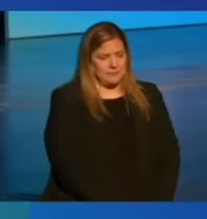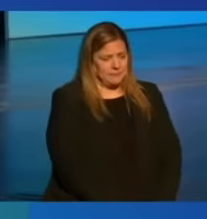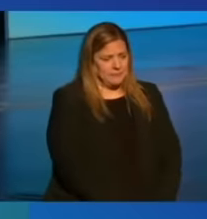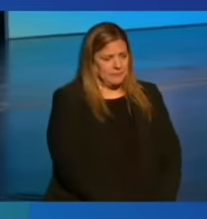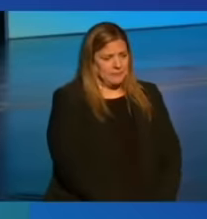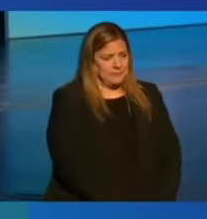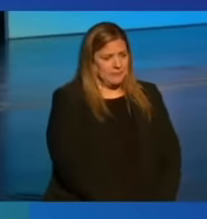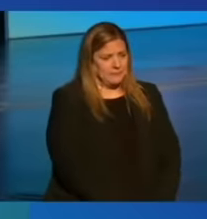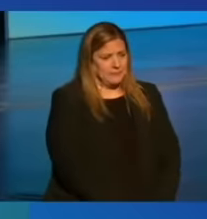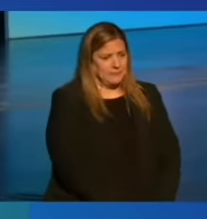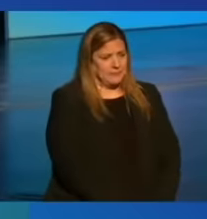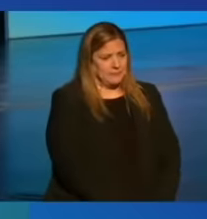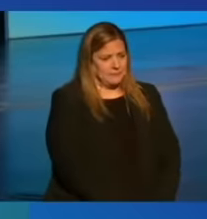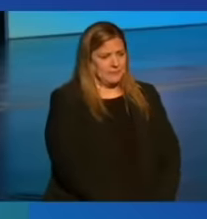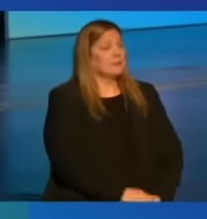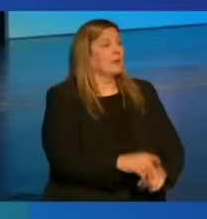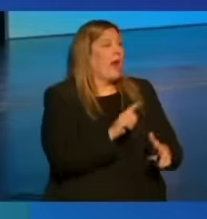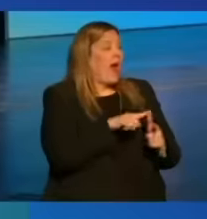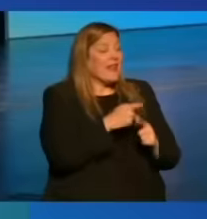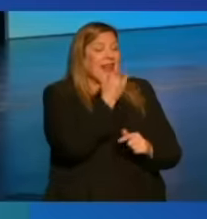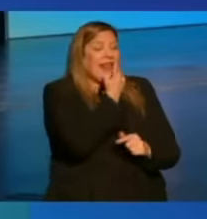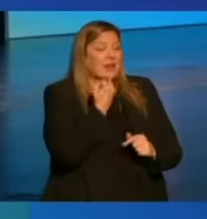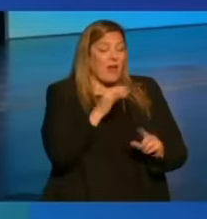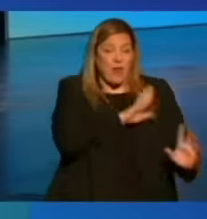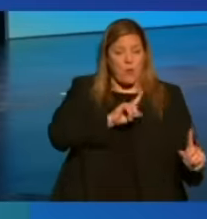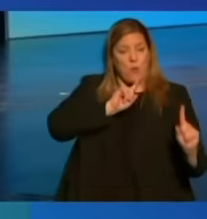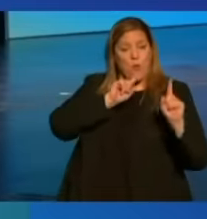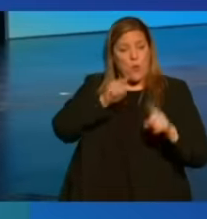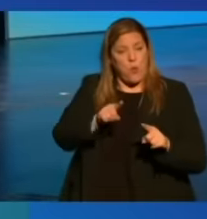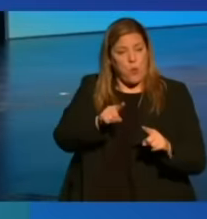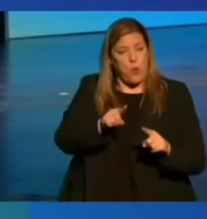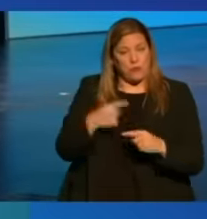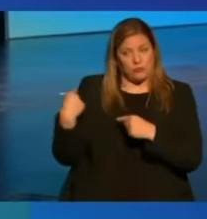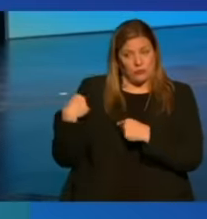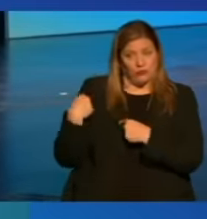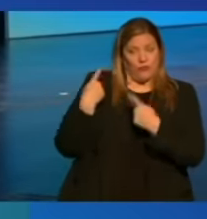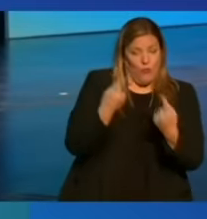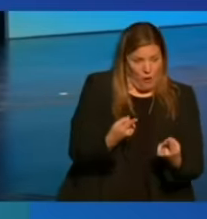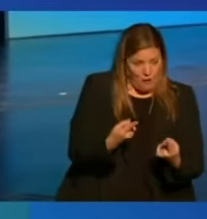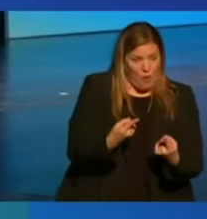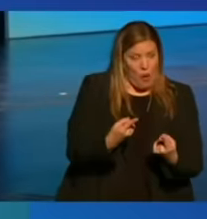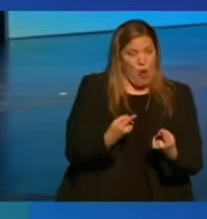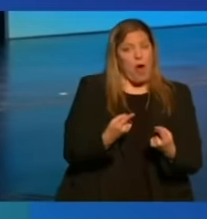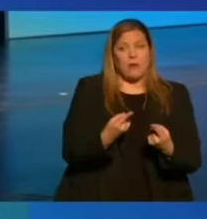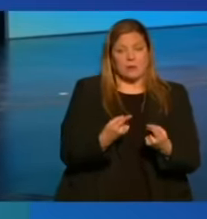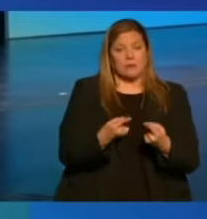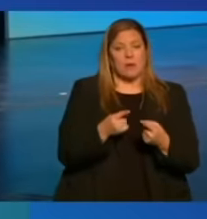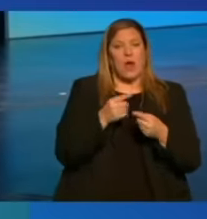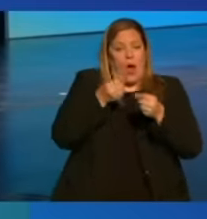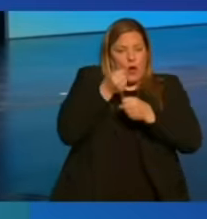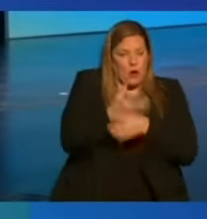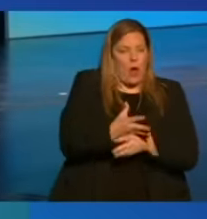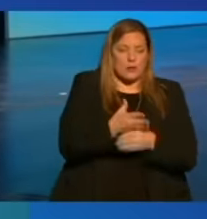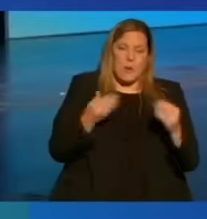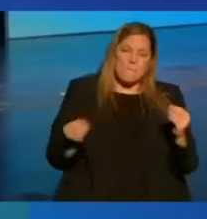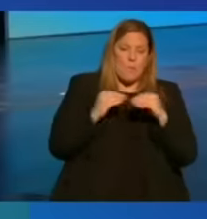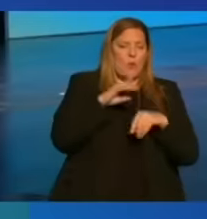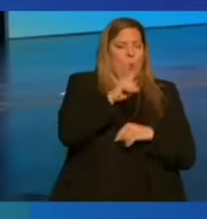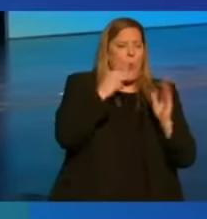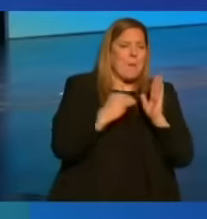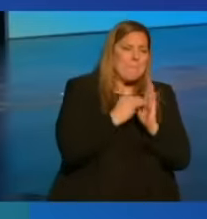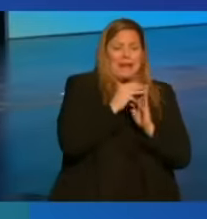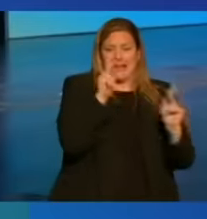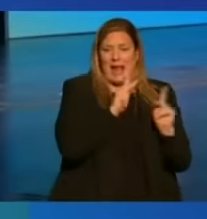And then an Israeli response that has so far resulted in the displacement of well over a million